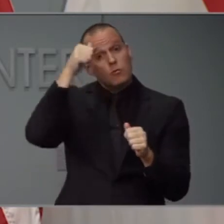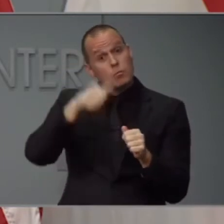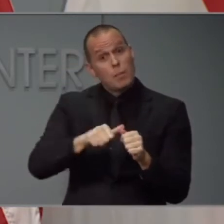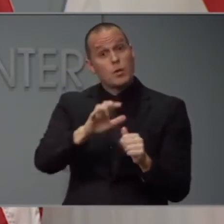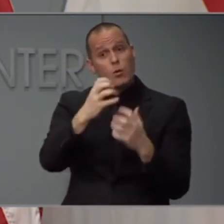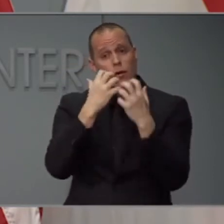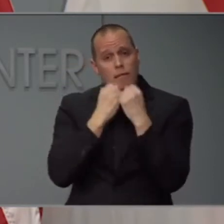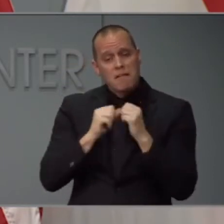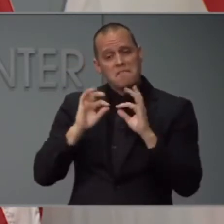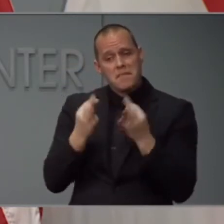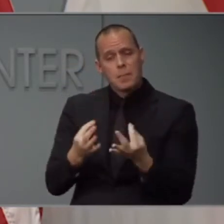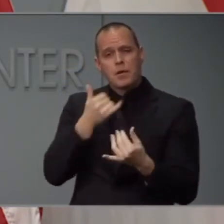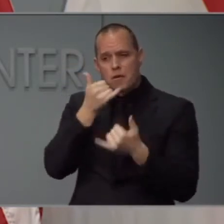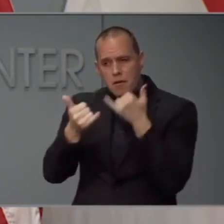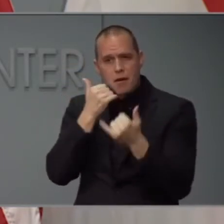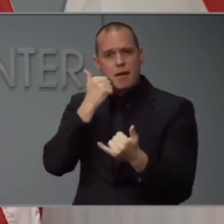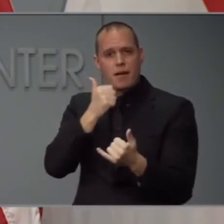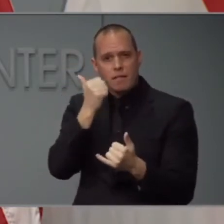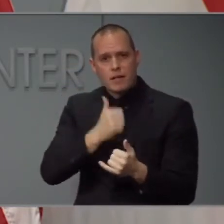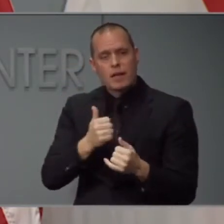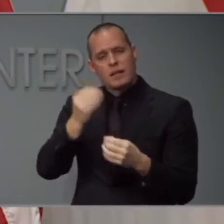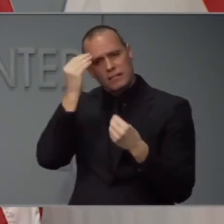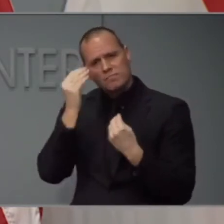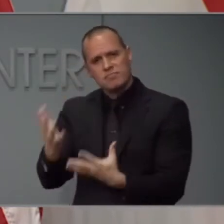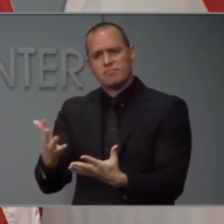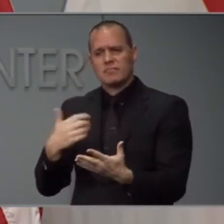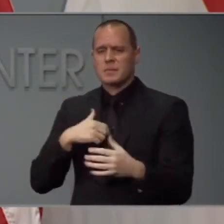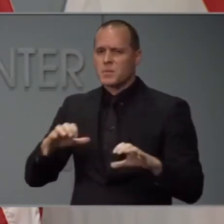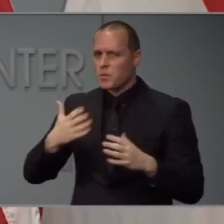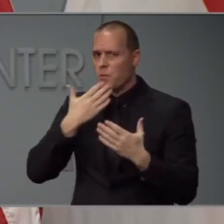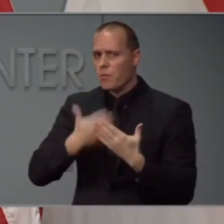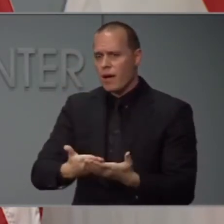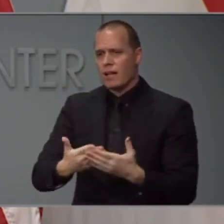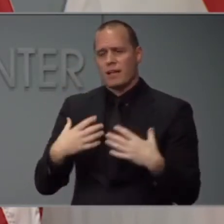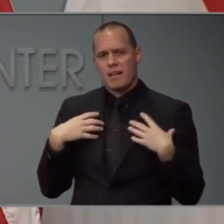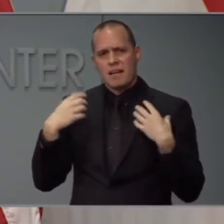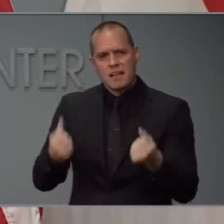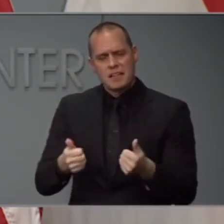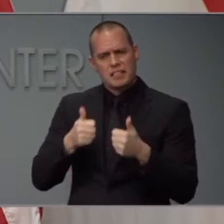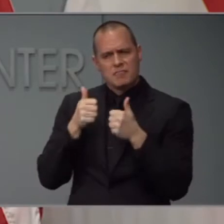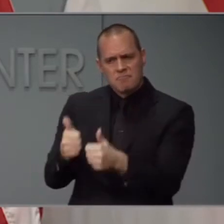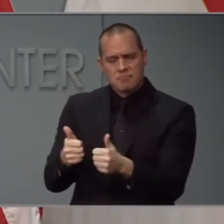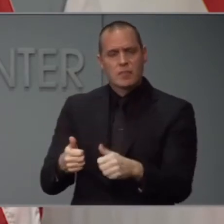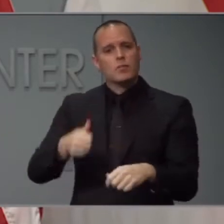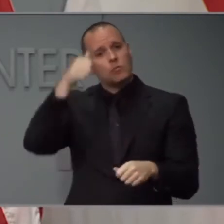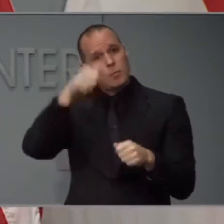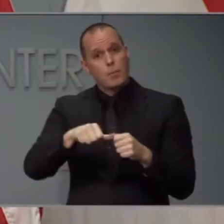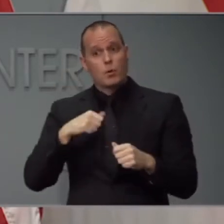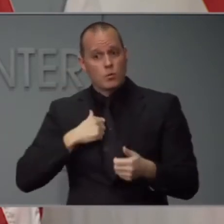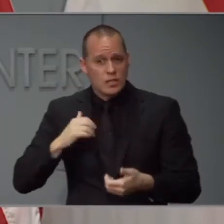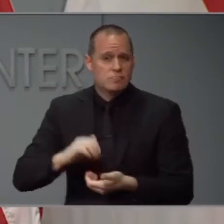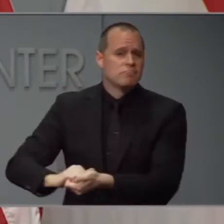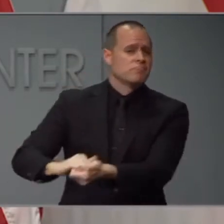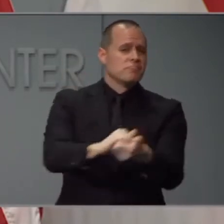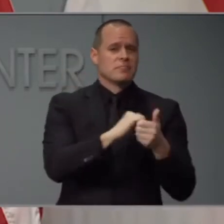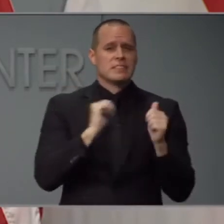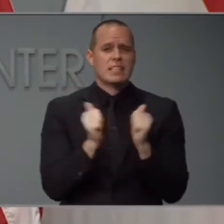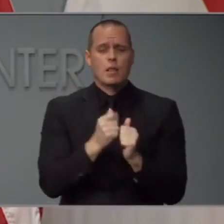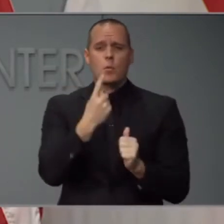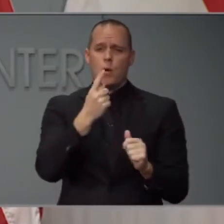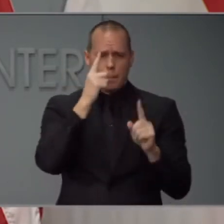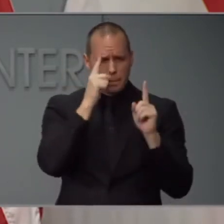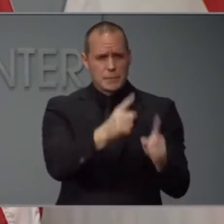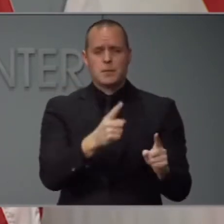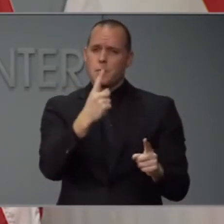Let them know that you're doing well. And remember, we're in this together. One team, one mission, one family.